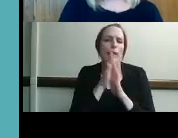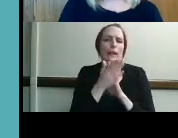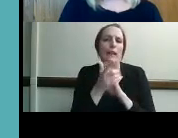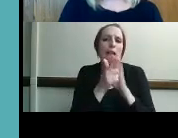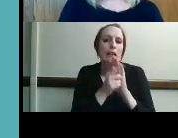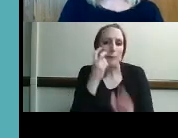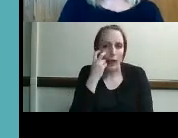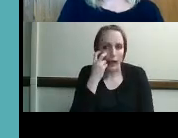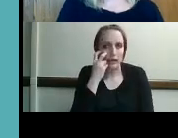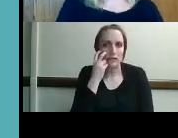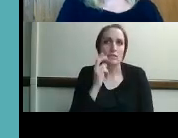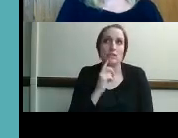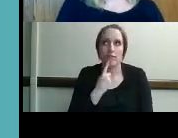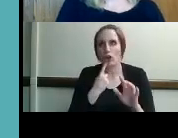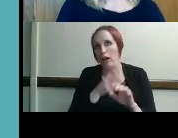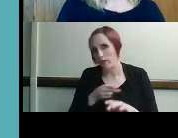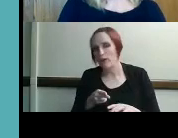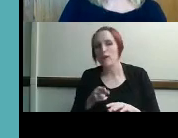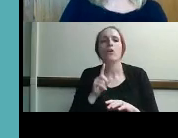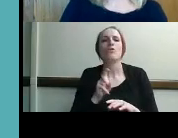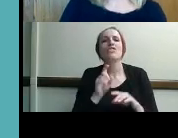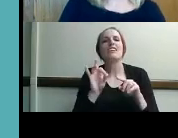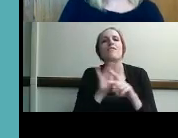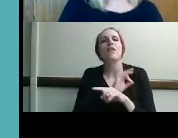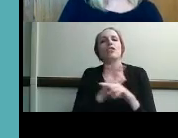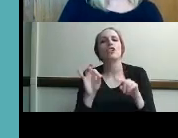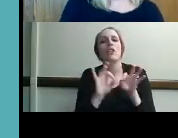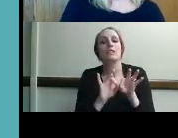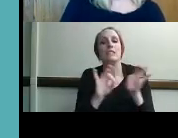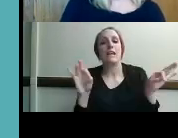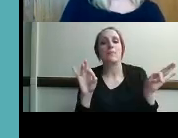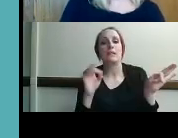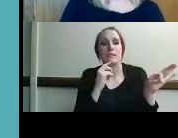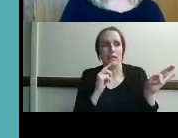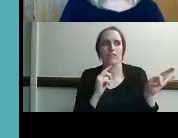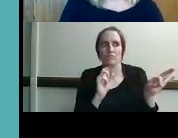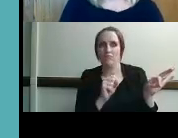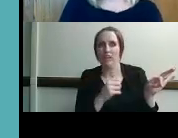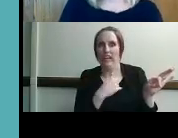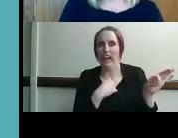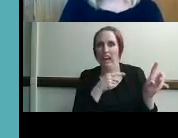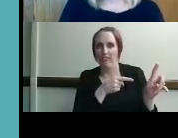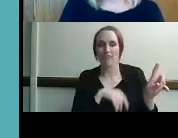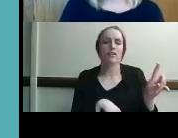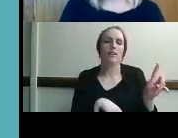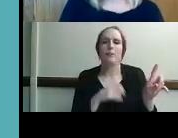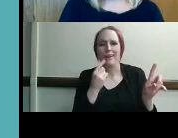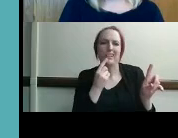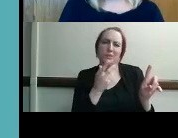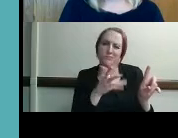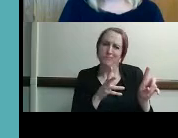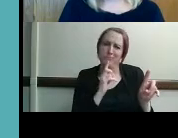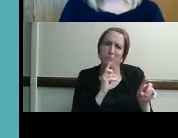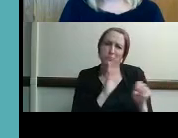hearing we just need that functional statement to tie it all together but um almost certainly this consumer will qualify